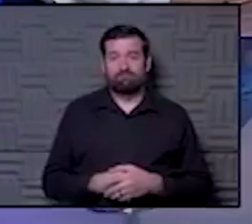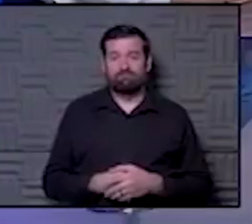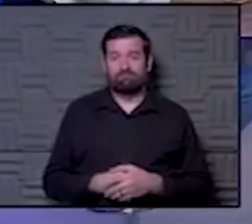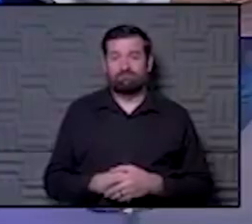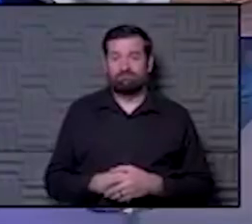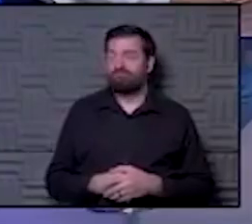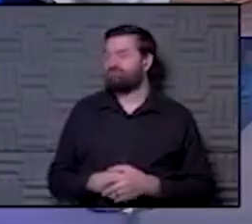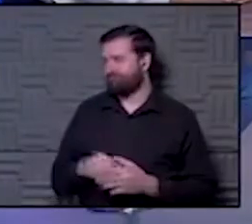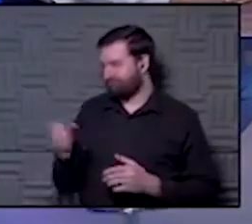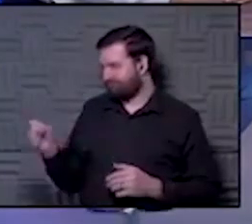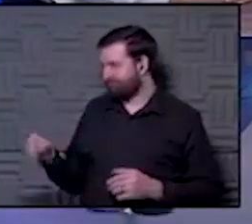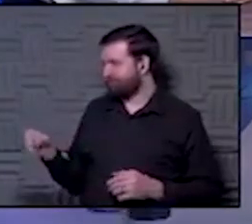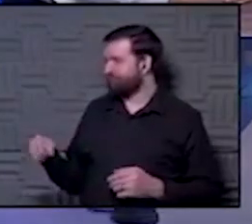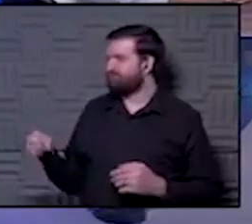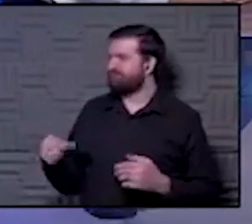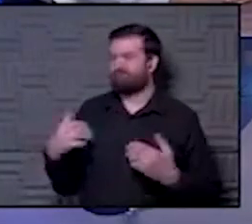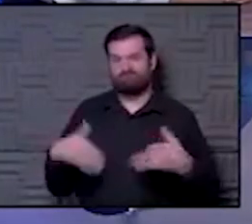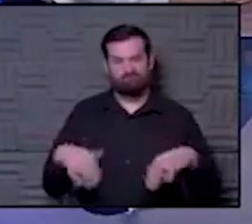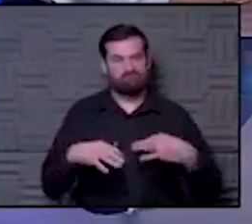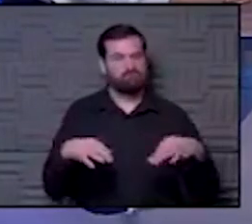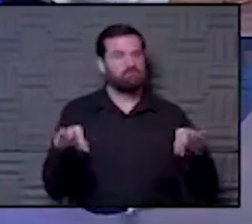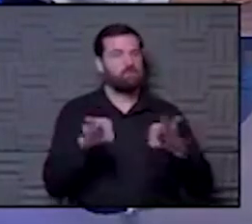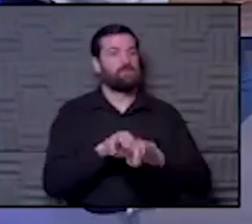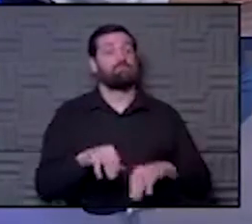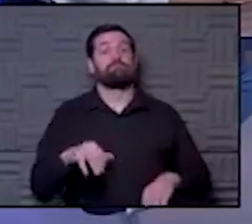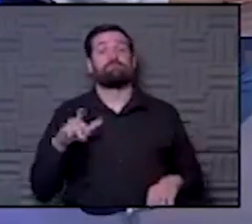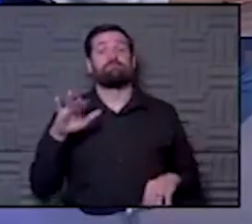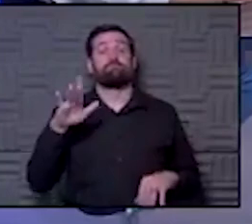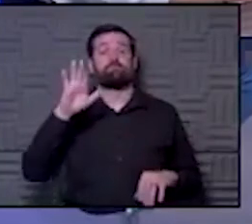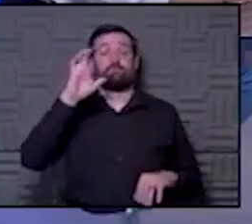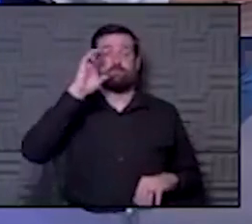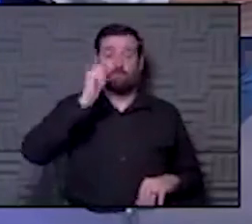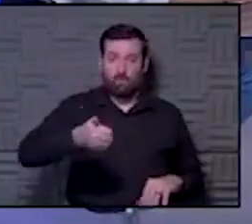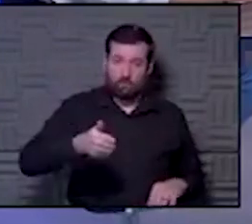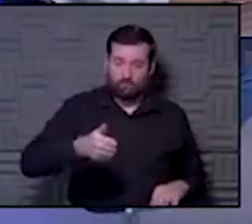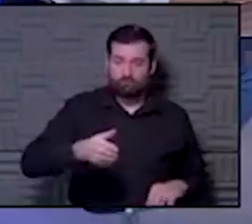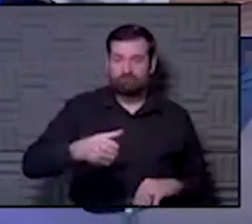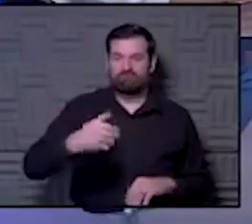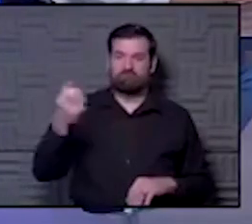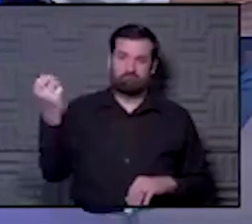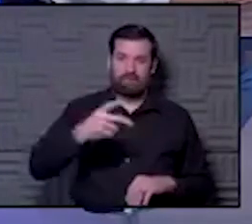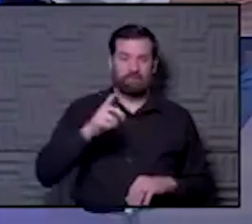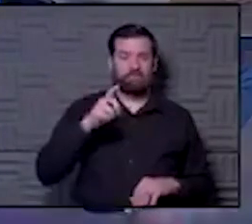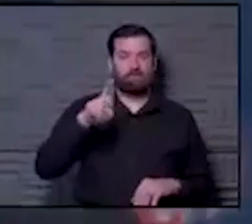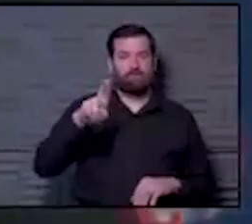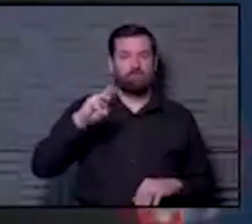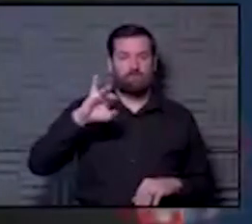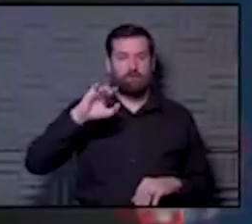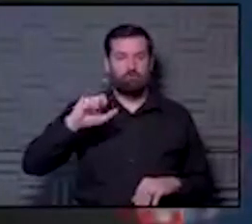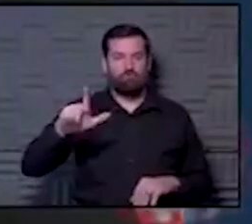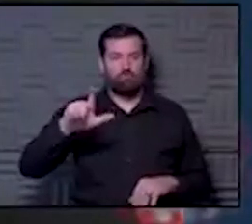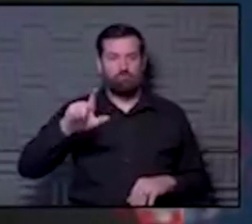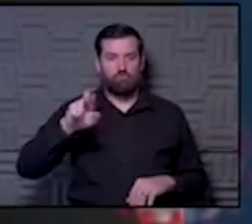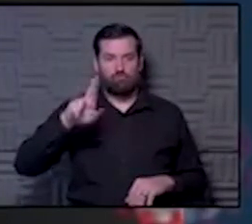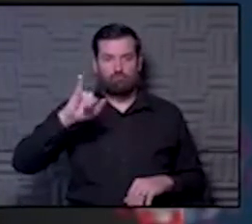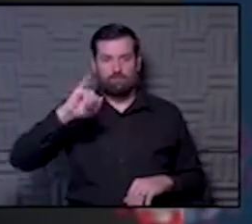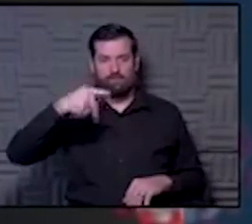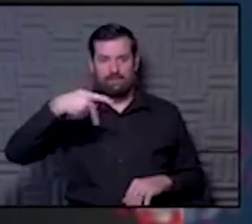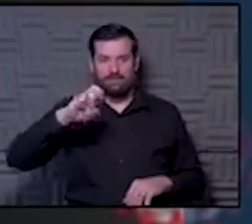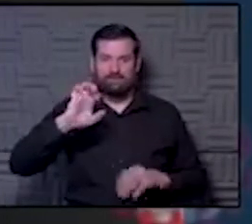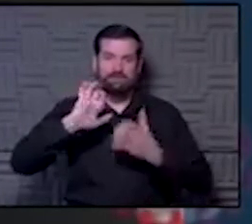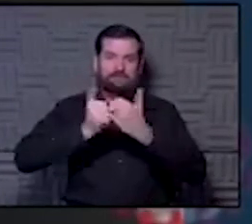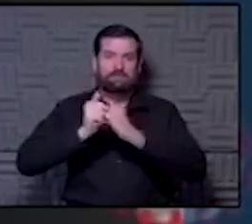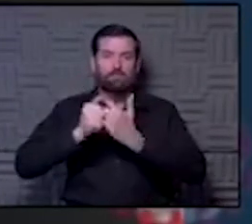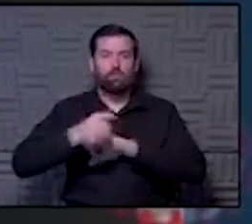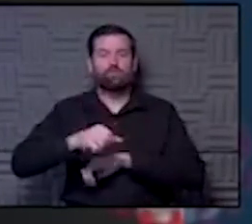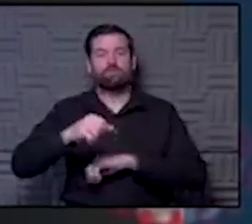can. Yeah, it is just so important. Hey, tomorrow we're back with Dr. Michael Rippey, a sports neurologist. I